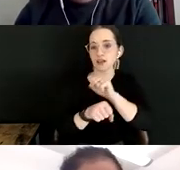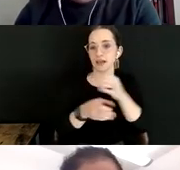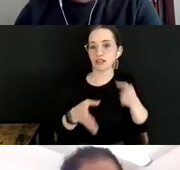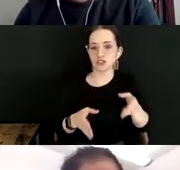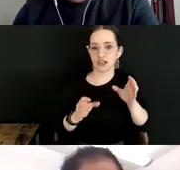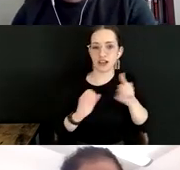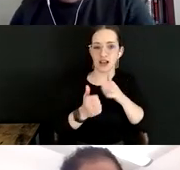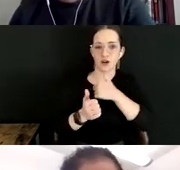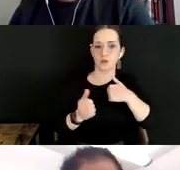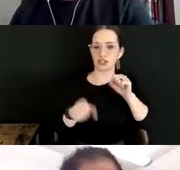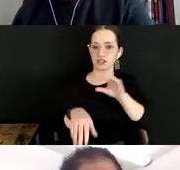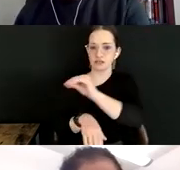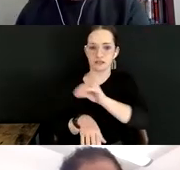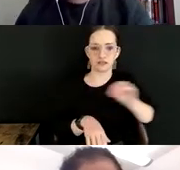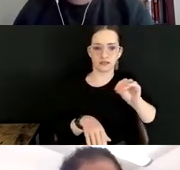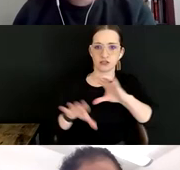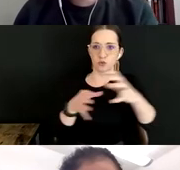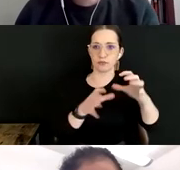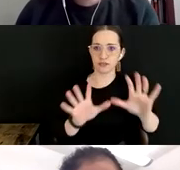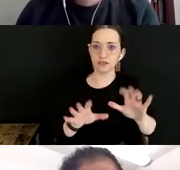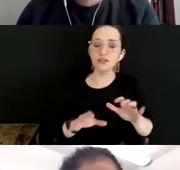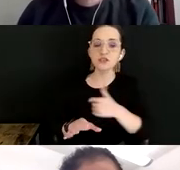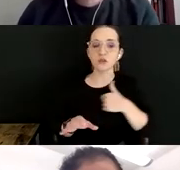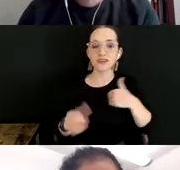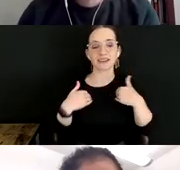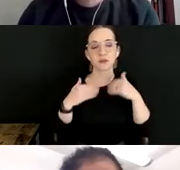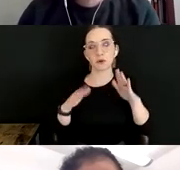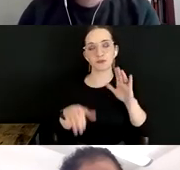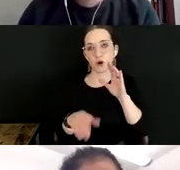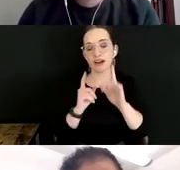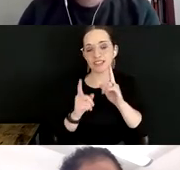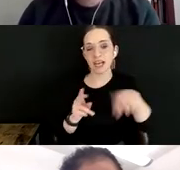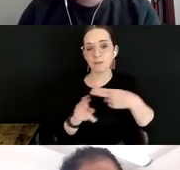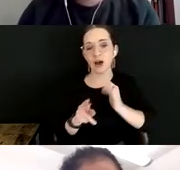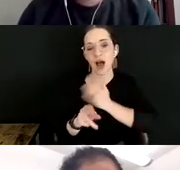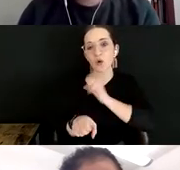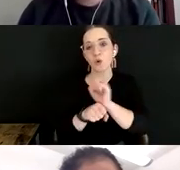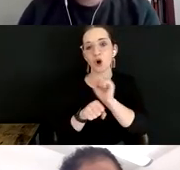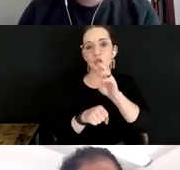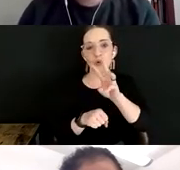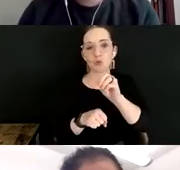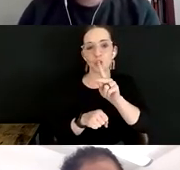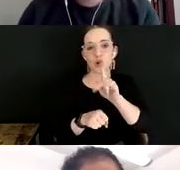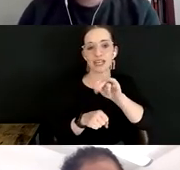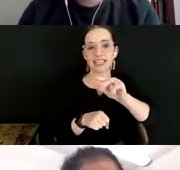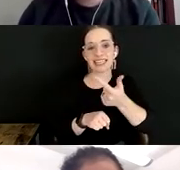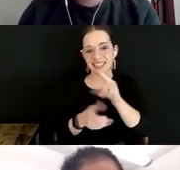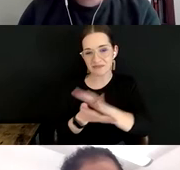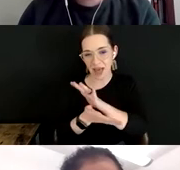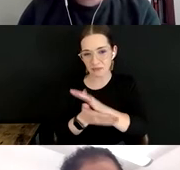So we can, we've had a wonderful conversation about our working papers. Moving one section to the right,